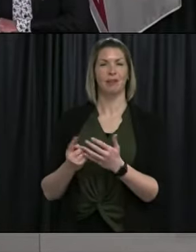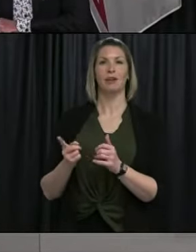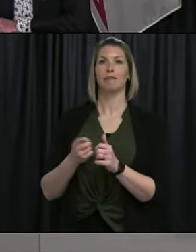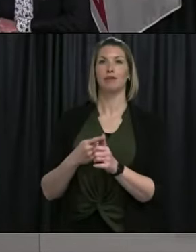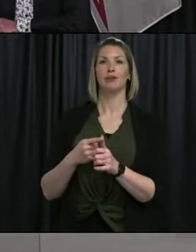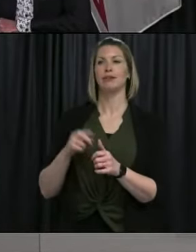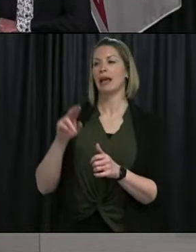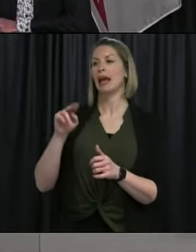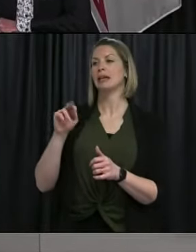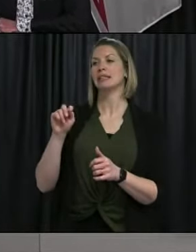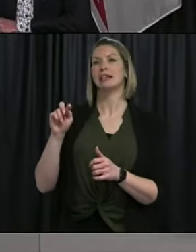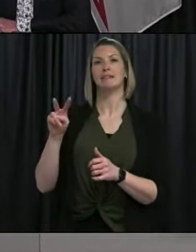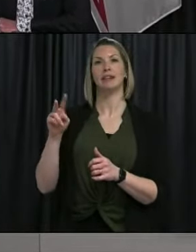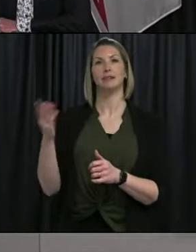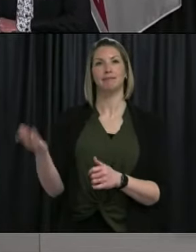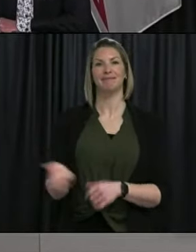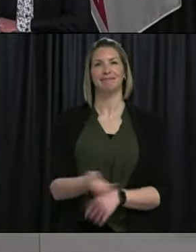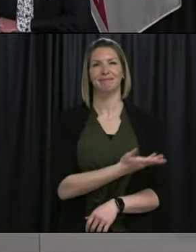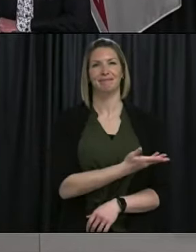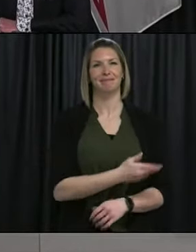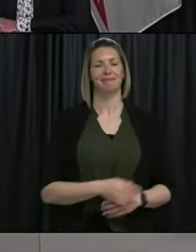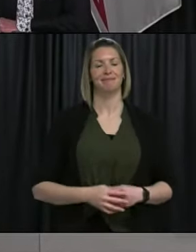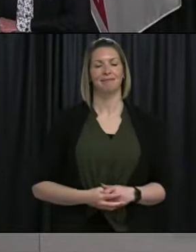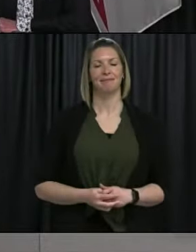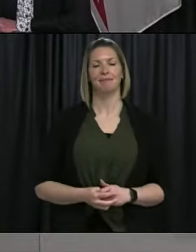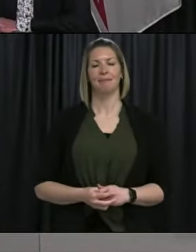Kellyanne Roberts with NTV. Please go ahead.